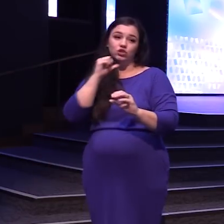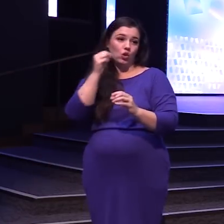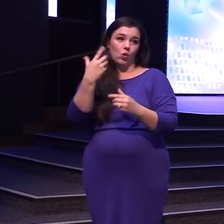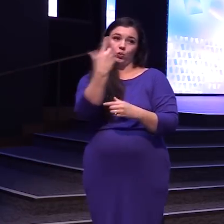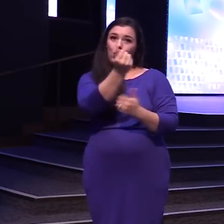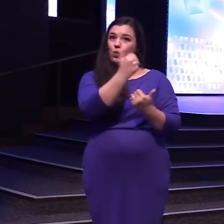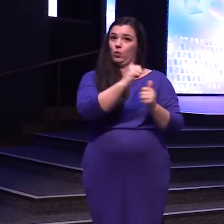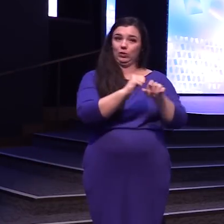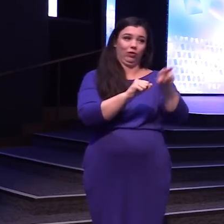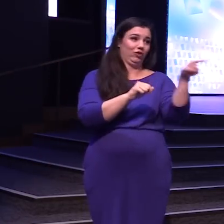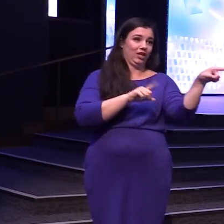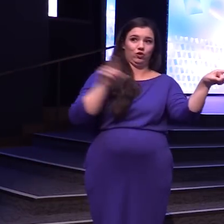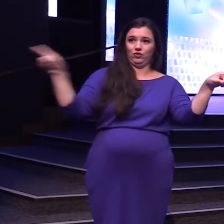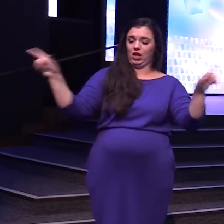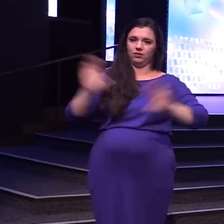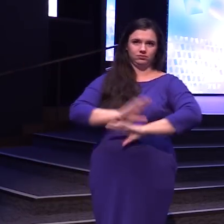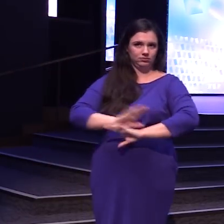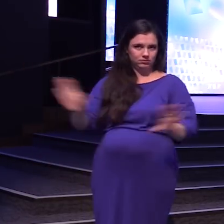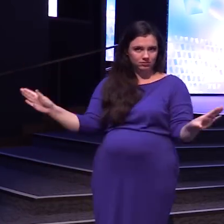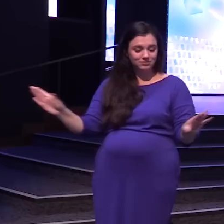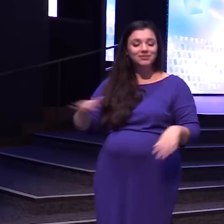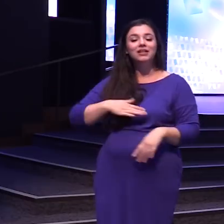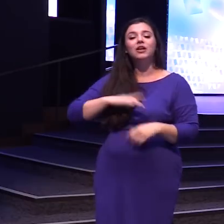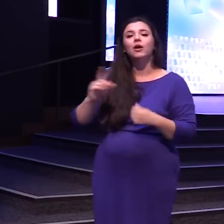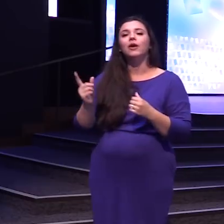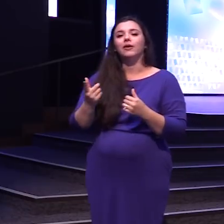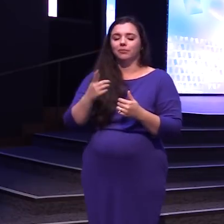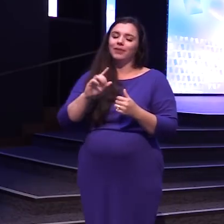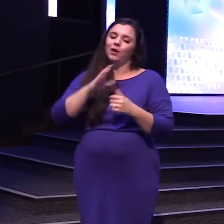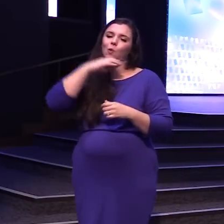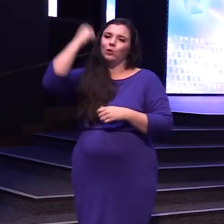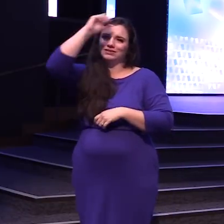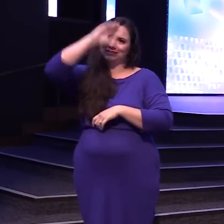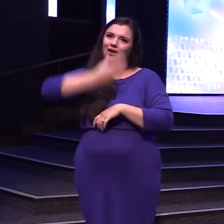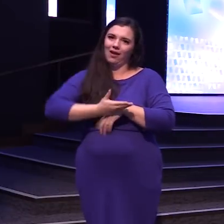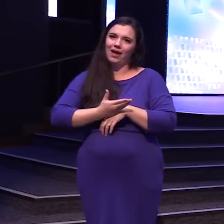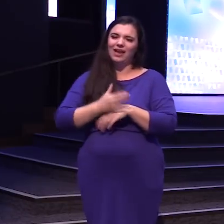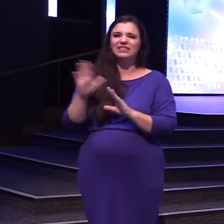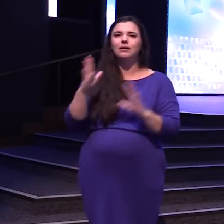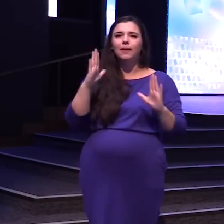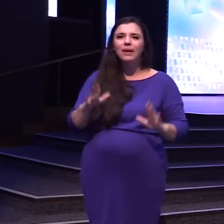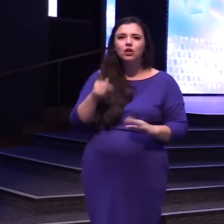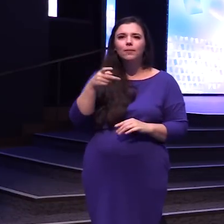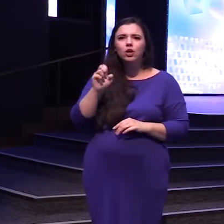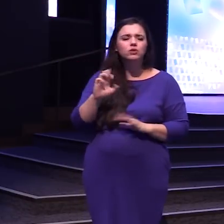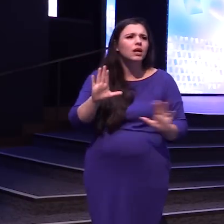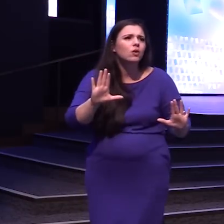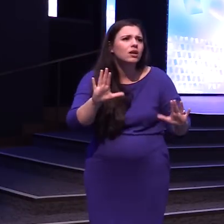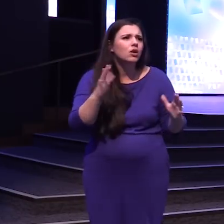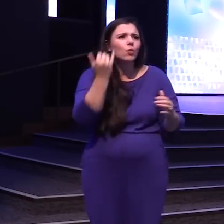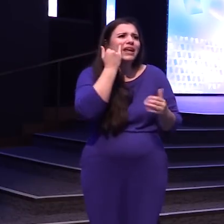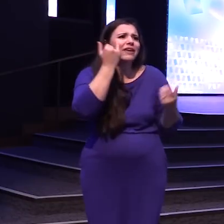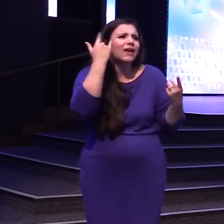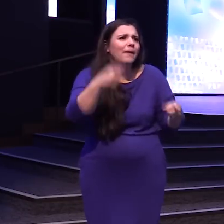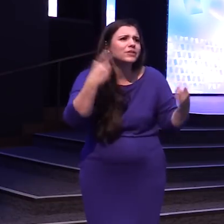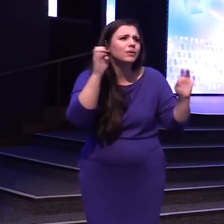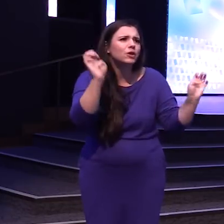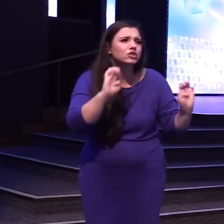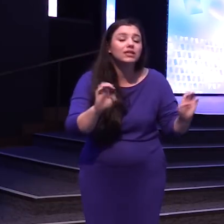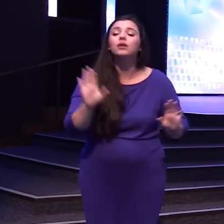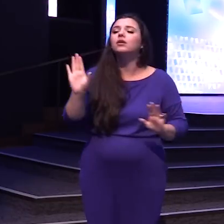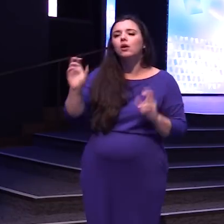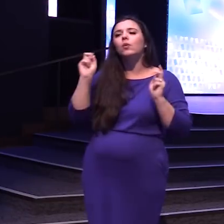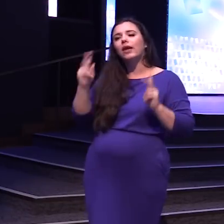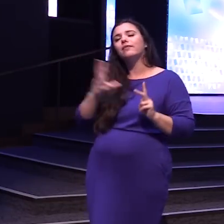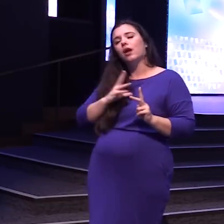else And my first born Planner Parker You know He's like Wait What if there's an emergency I'm like Okay If